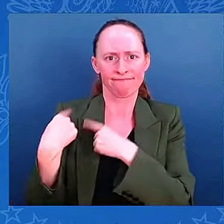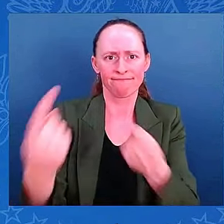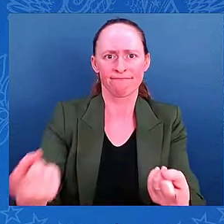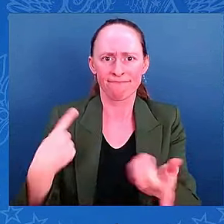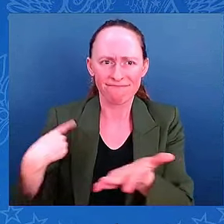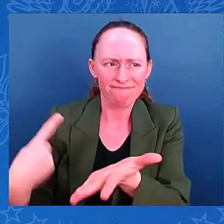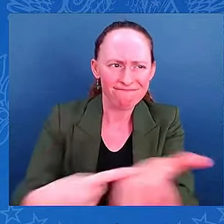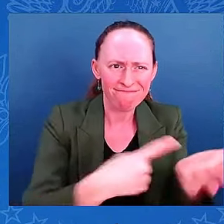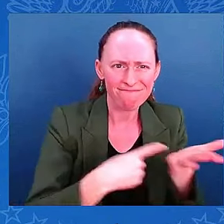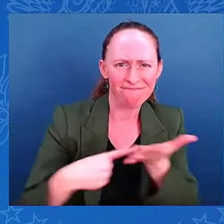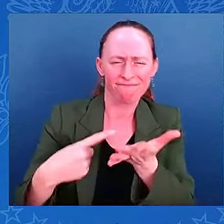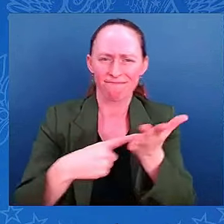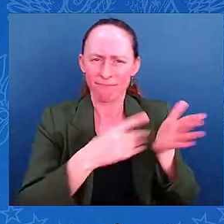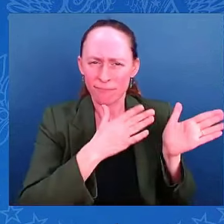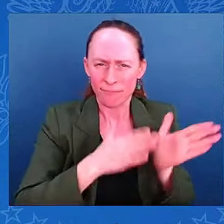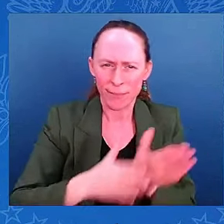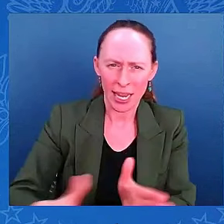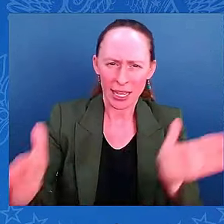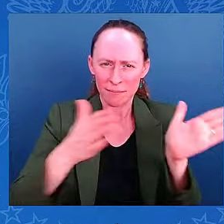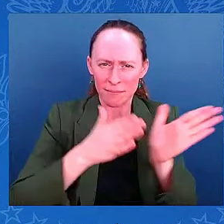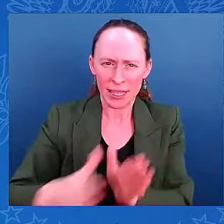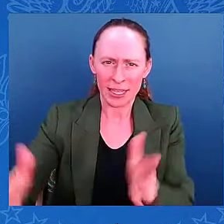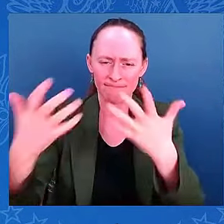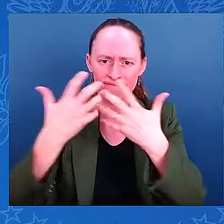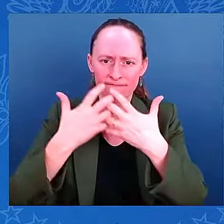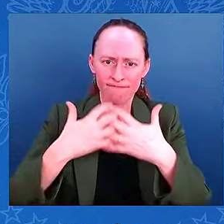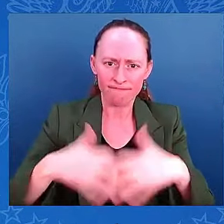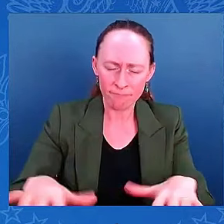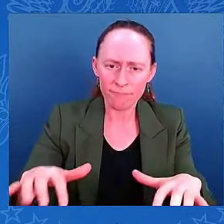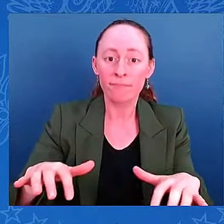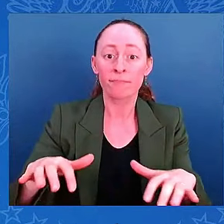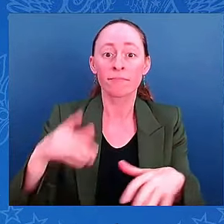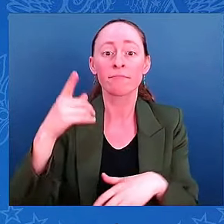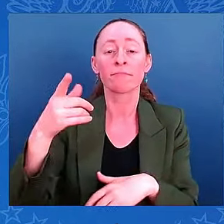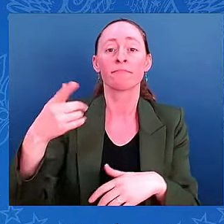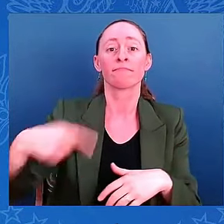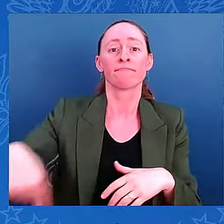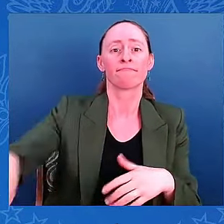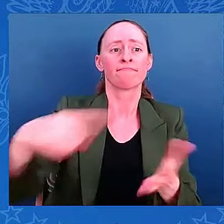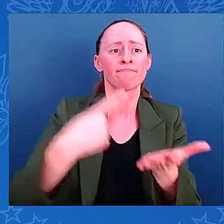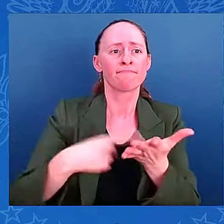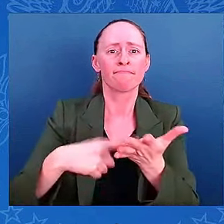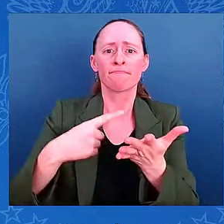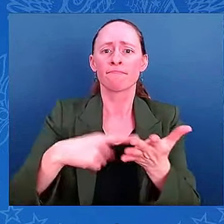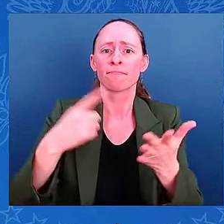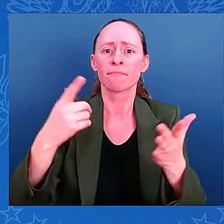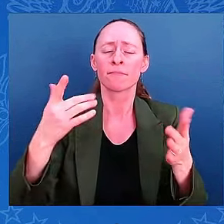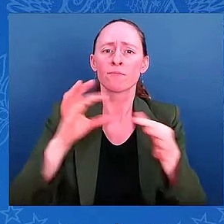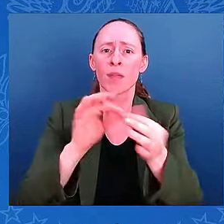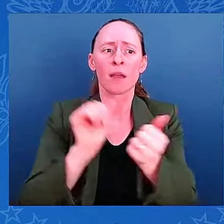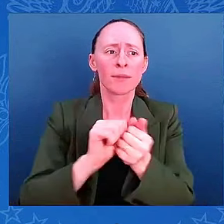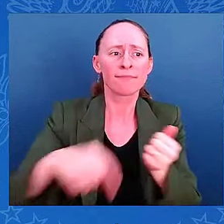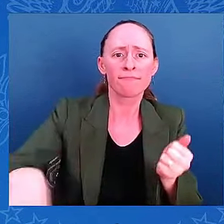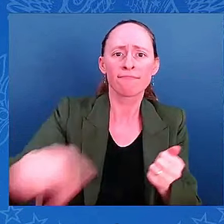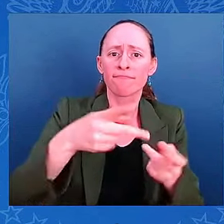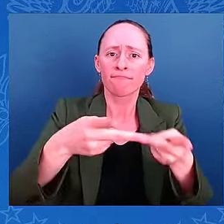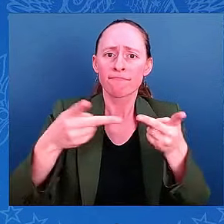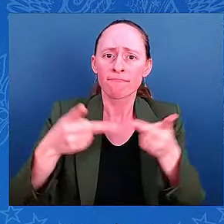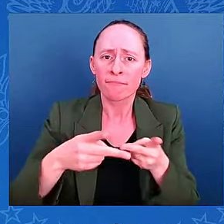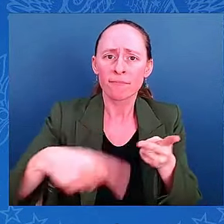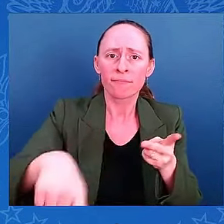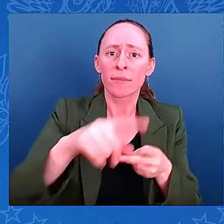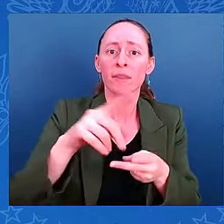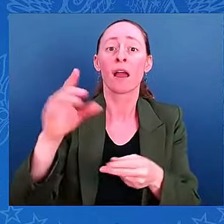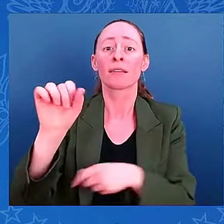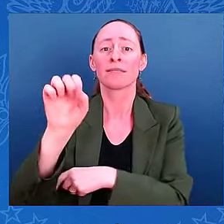in Florida and the Seminole Tribe in Florida. I also served search and rescue teams, water, food, power generators,